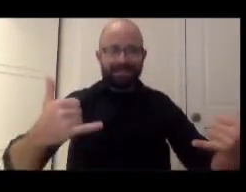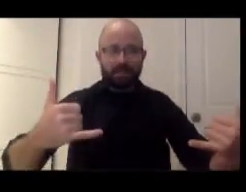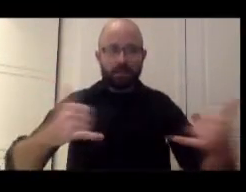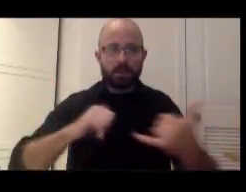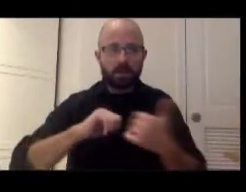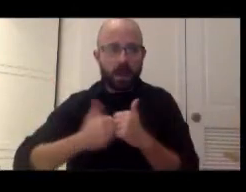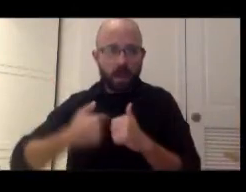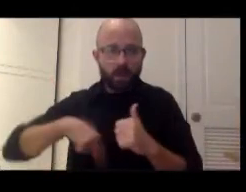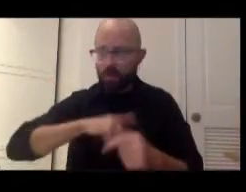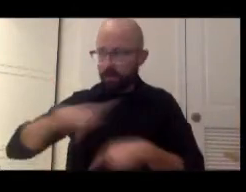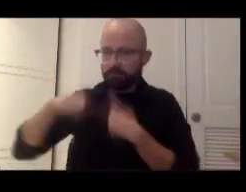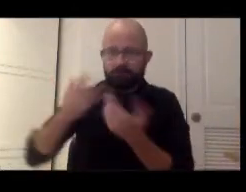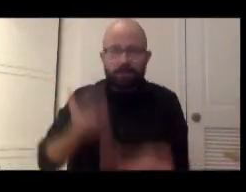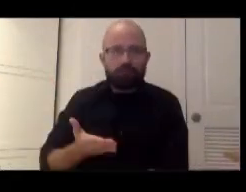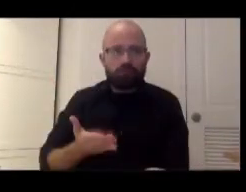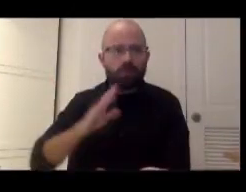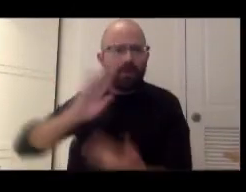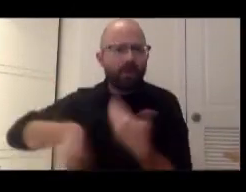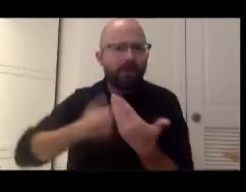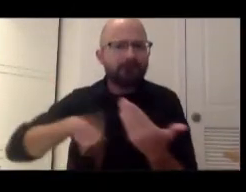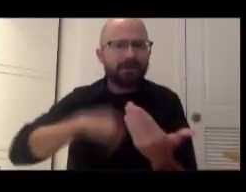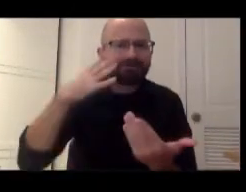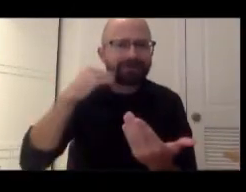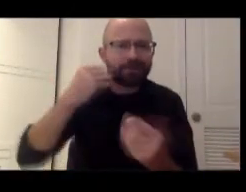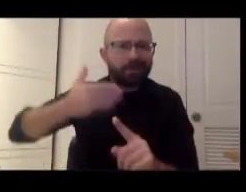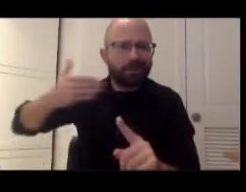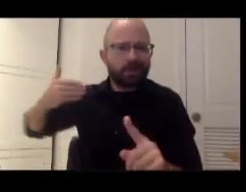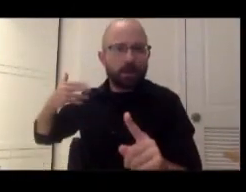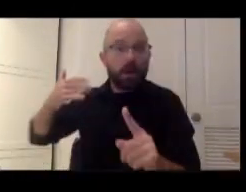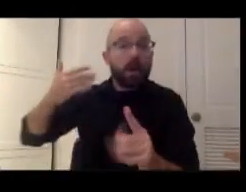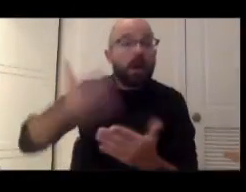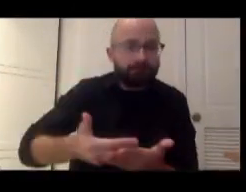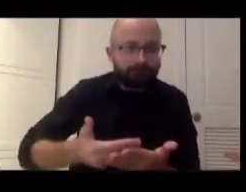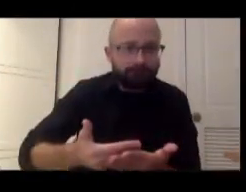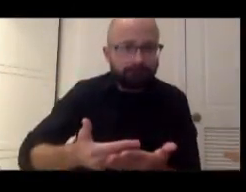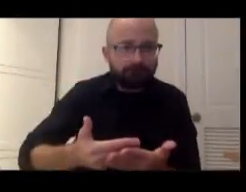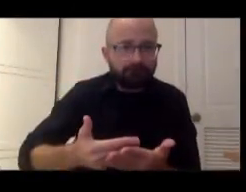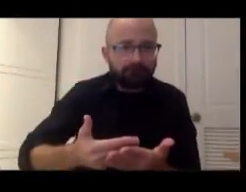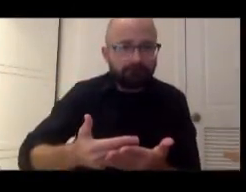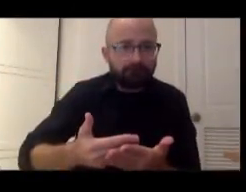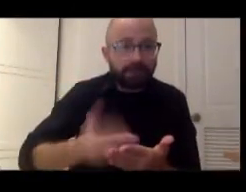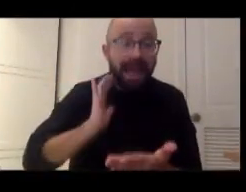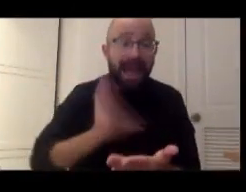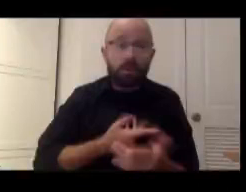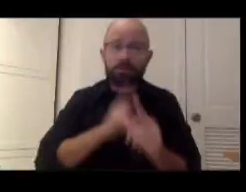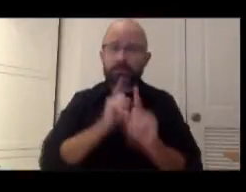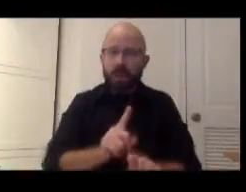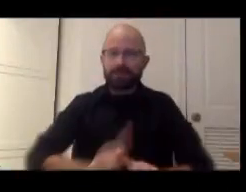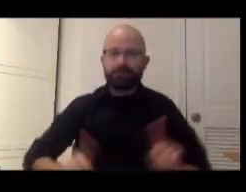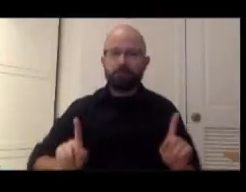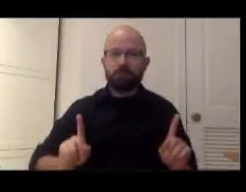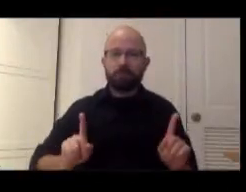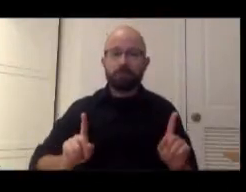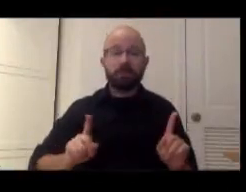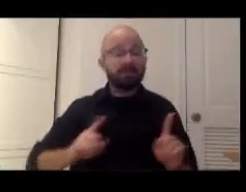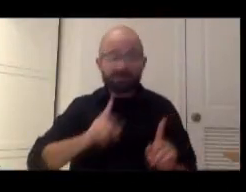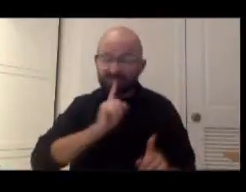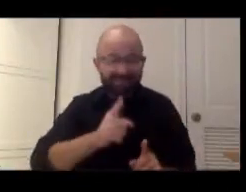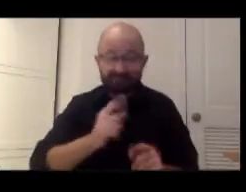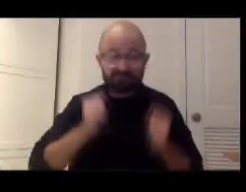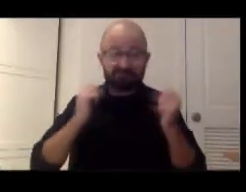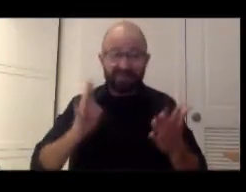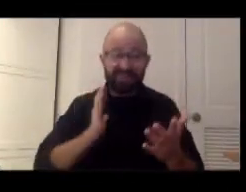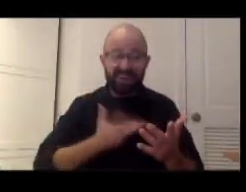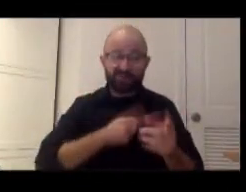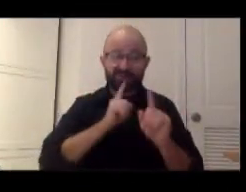have been, all of us have been here before, and so our responses might be different, but some of our responses are actually quite the same, and I